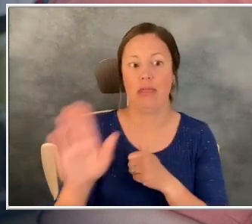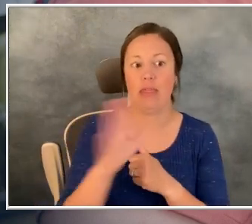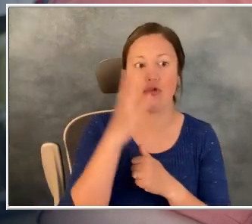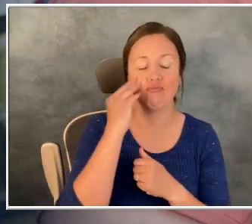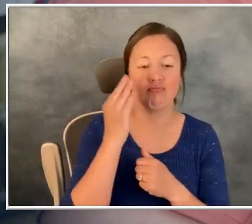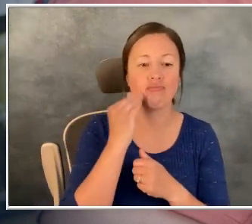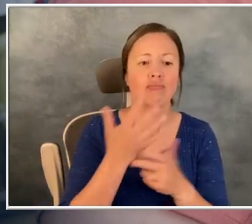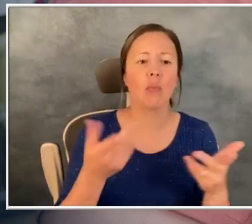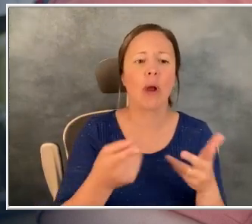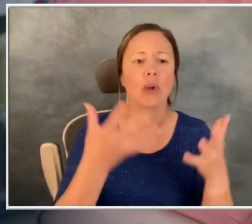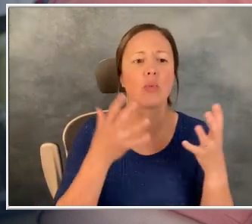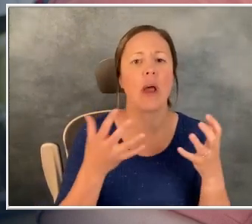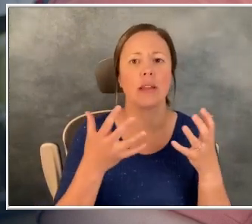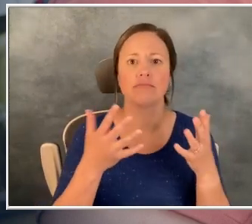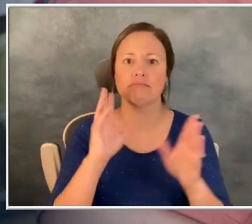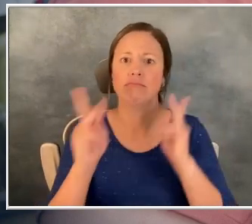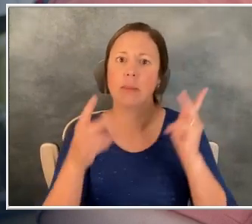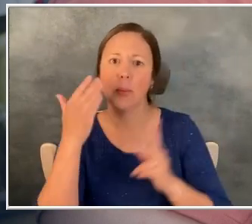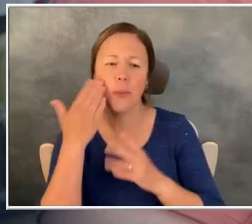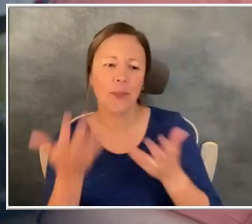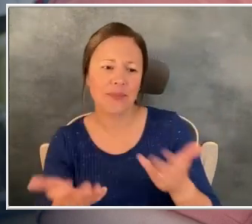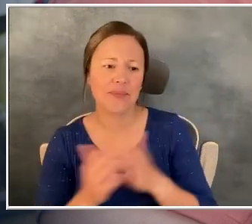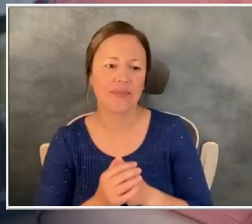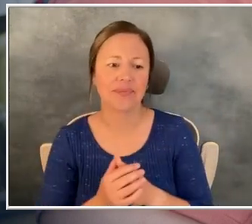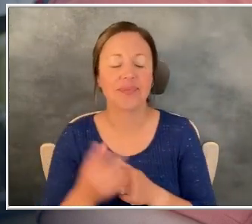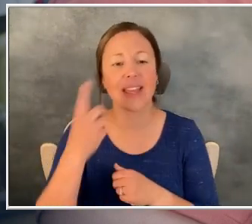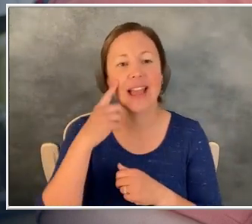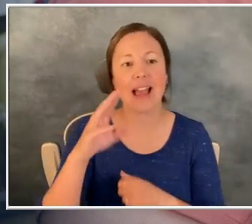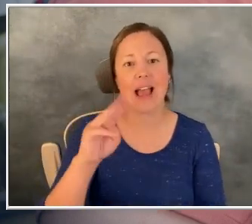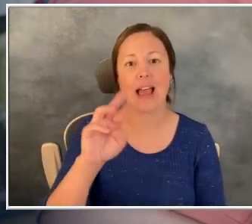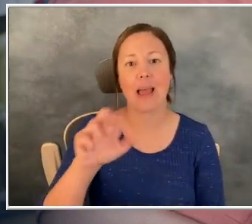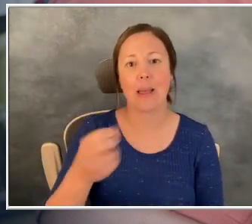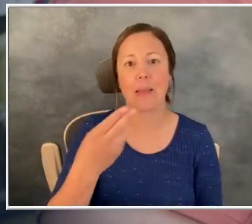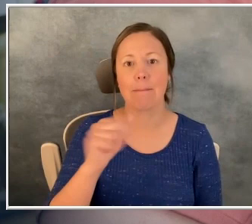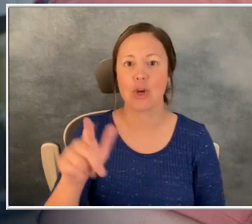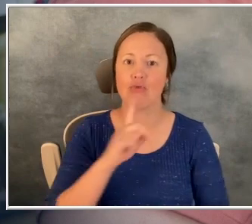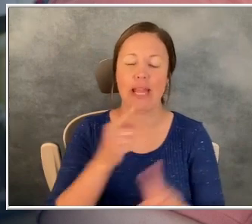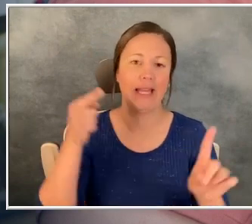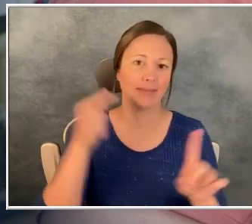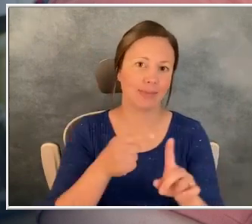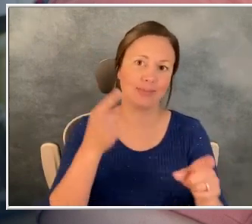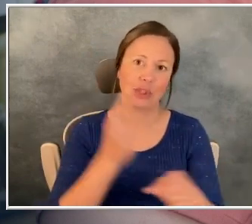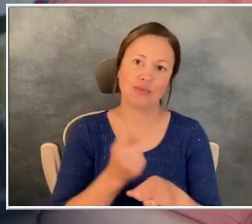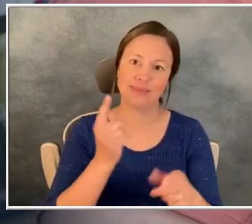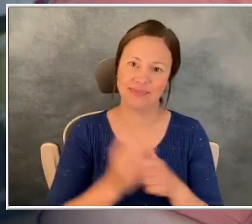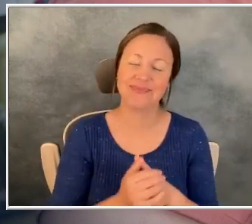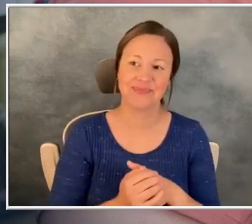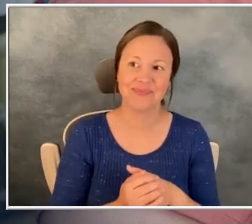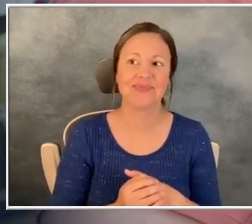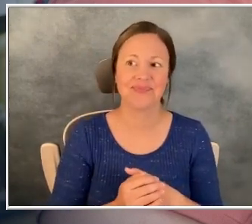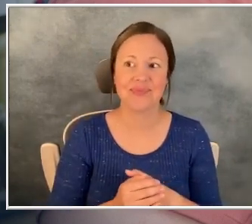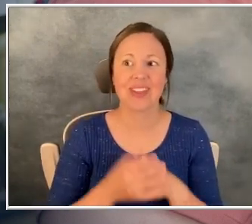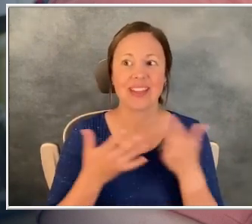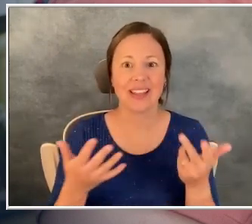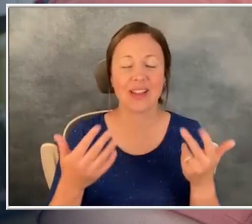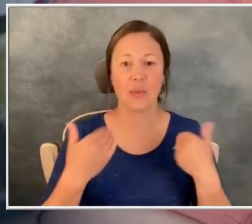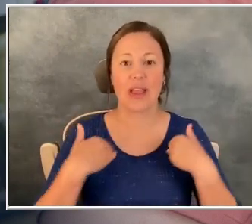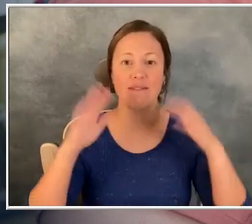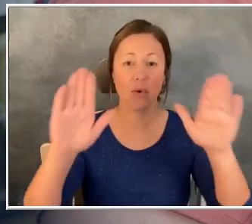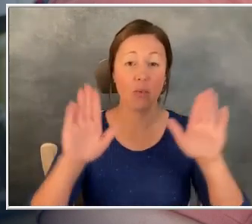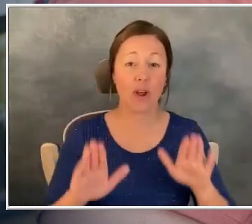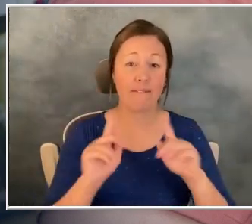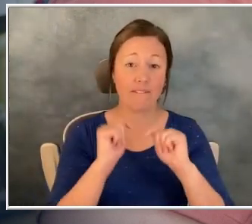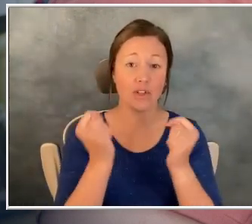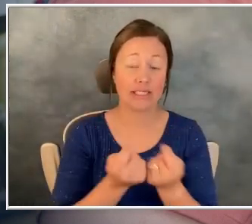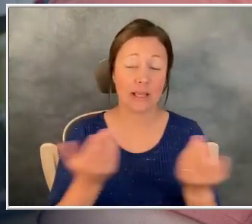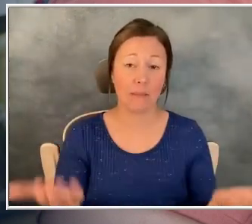to know? Yeah, think Marshall hit it on the head there. Um, we have a wonderful team